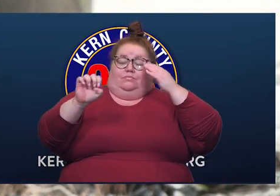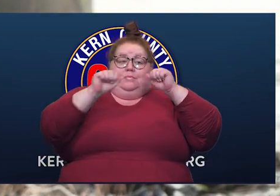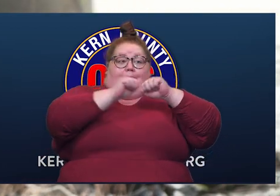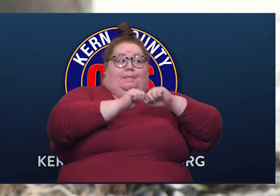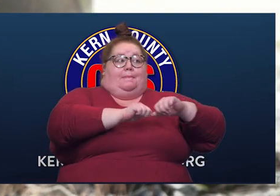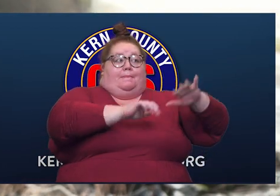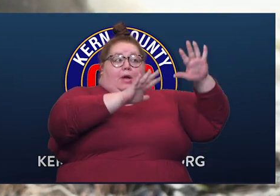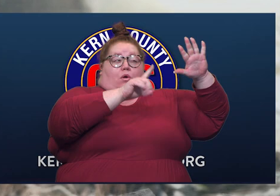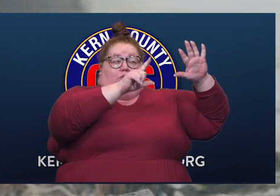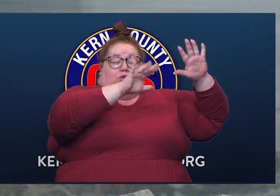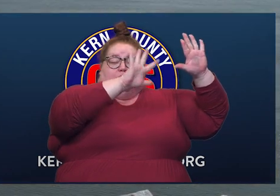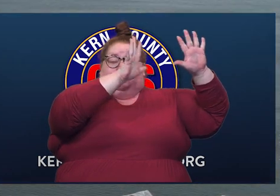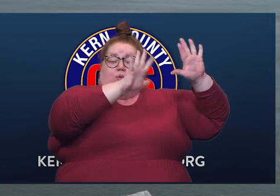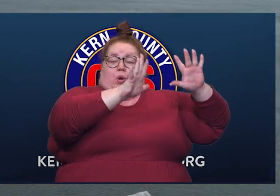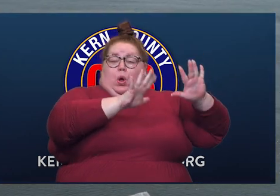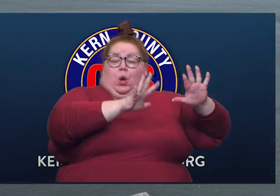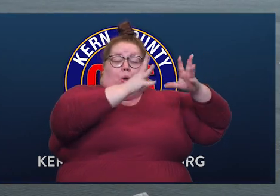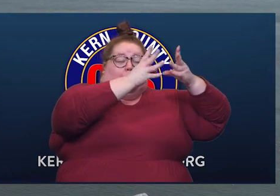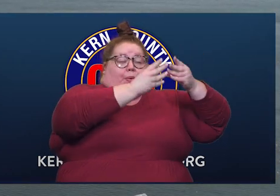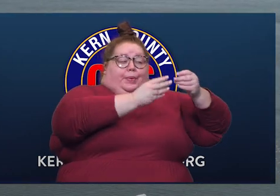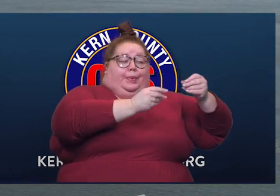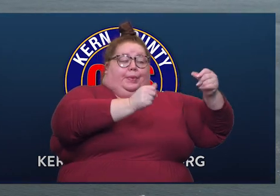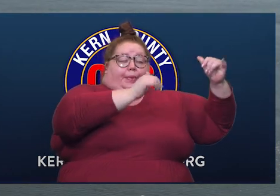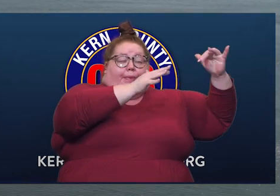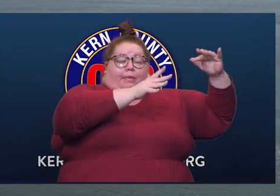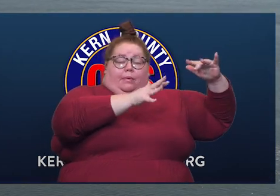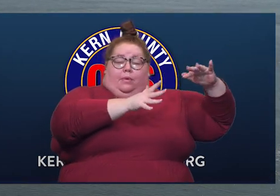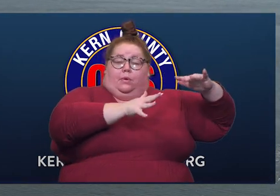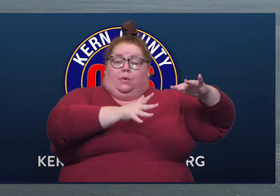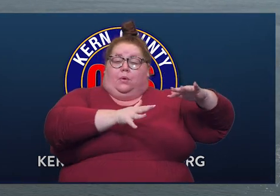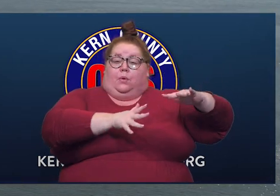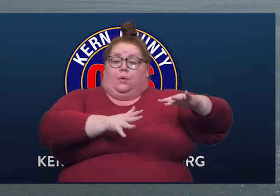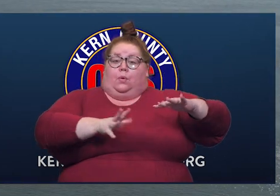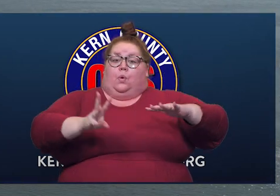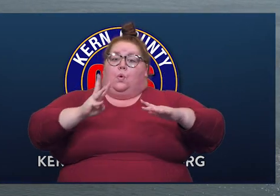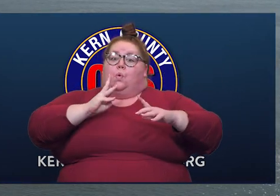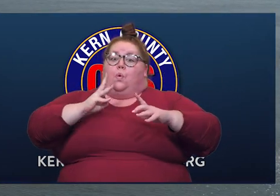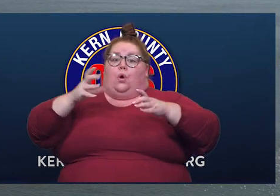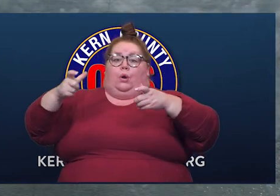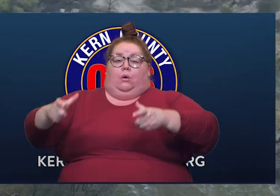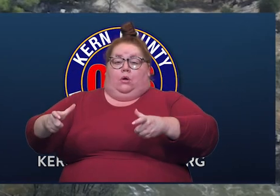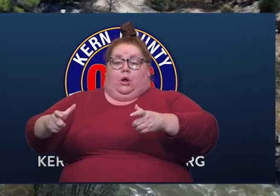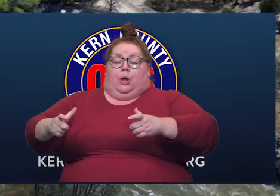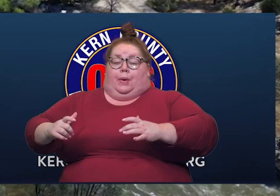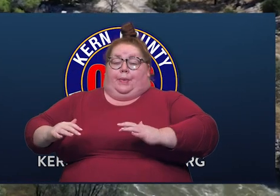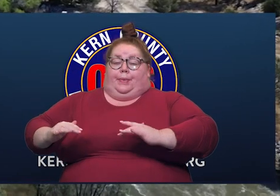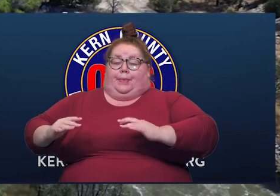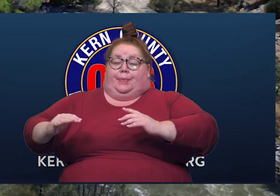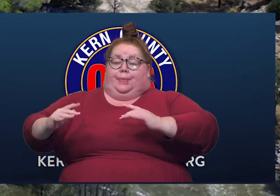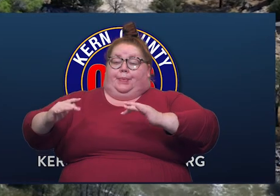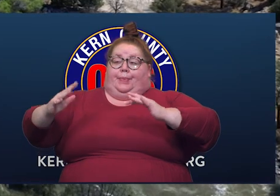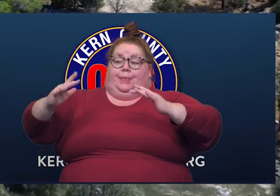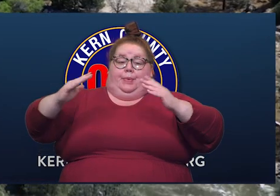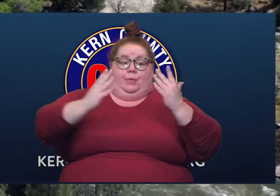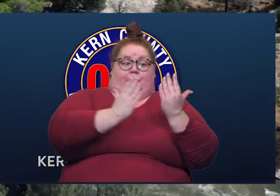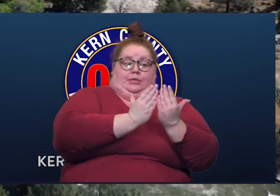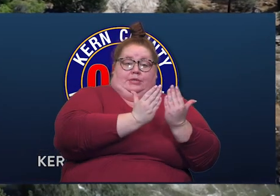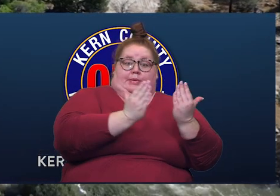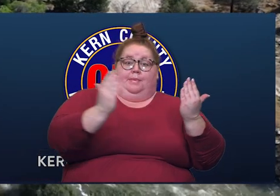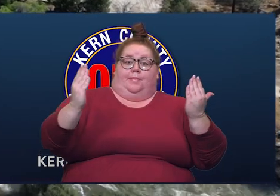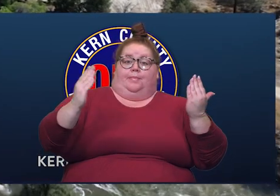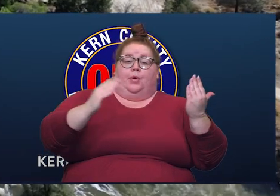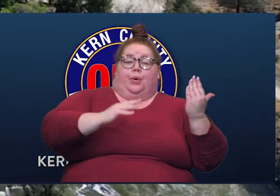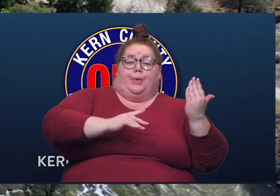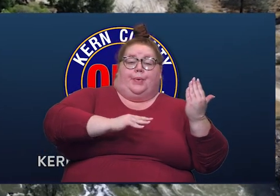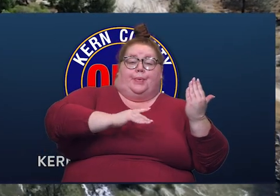runs off the mountain, fills Lake Isabella Reservoir, and starts coming over the spillway, that's when we'll really start feathering,